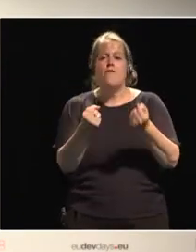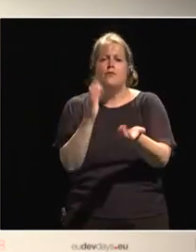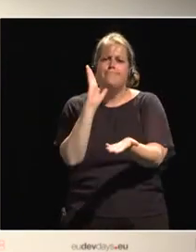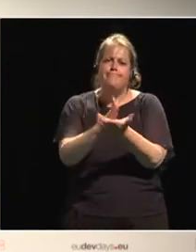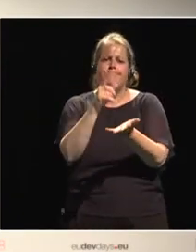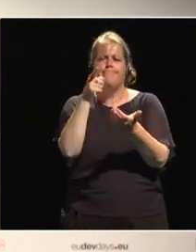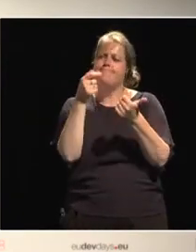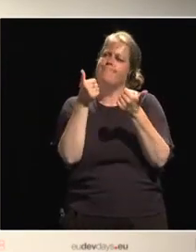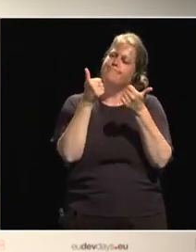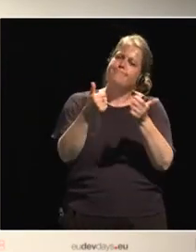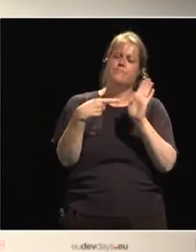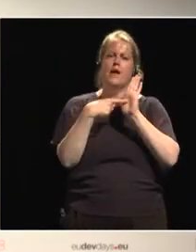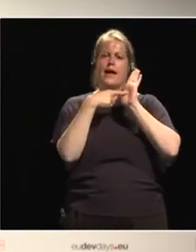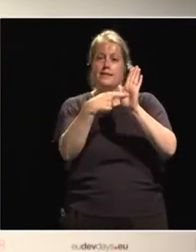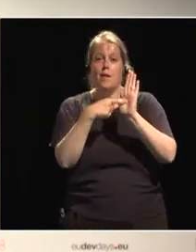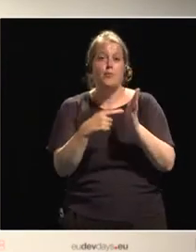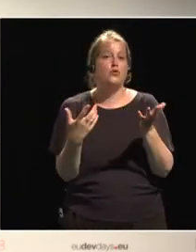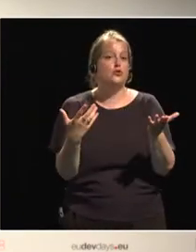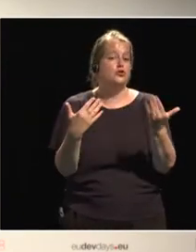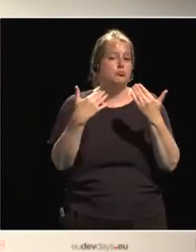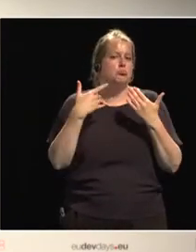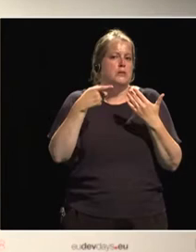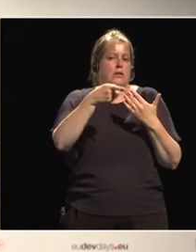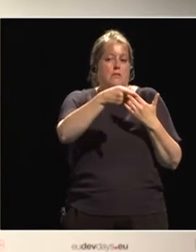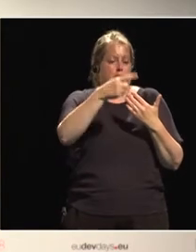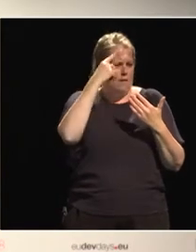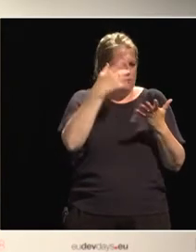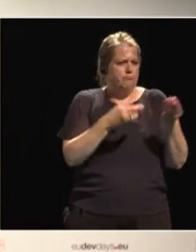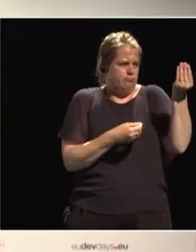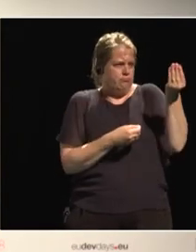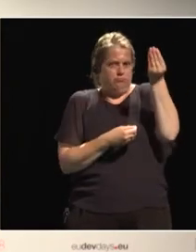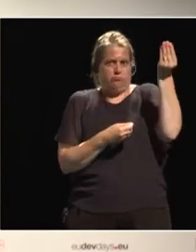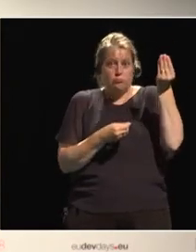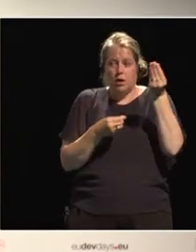of things that have really empowered women in the field?